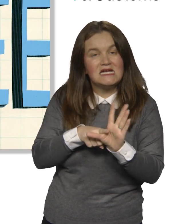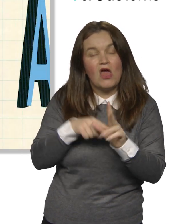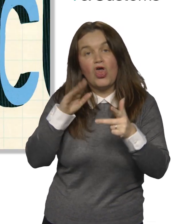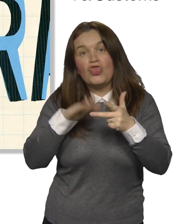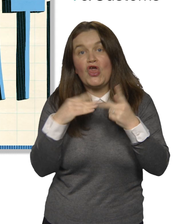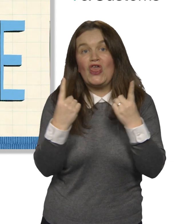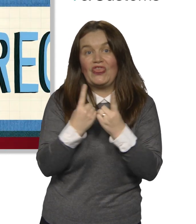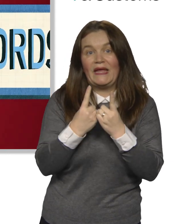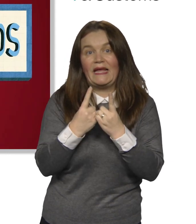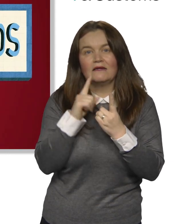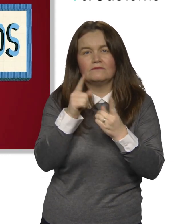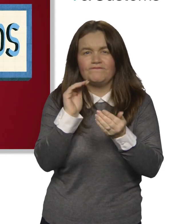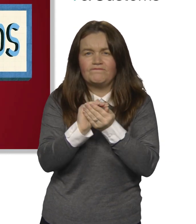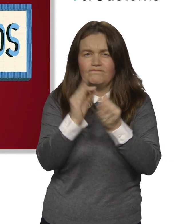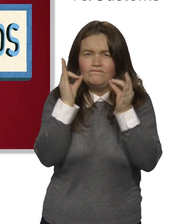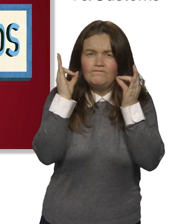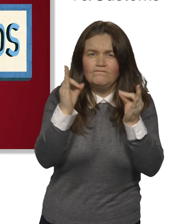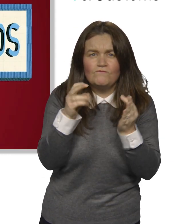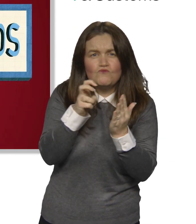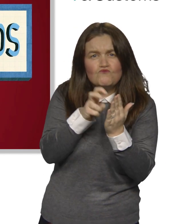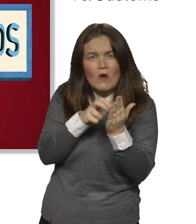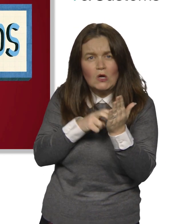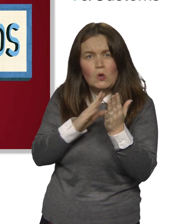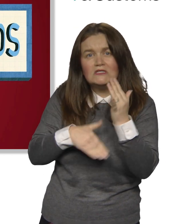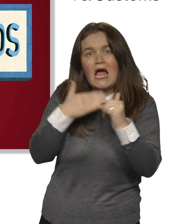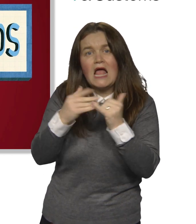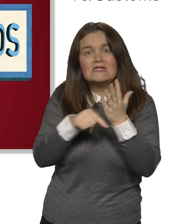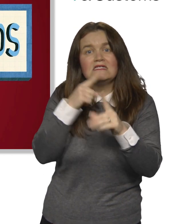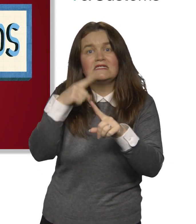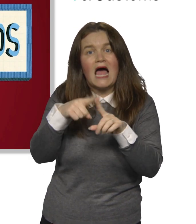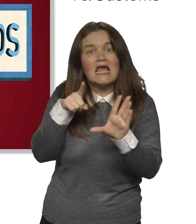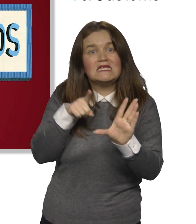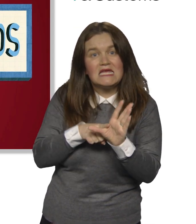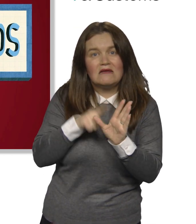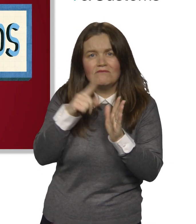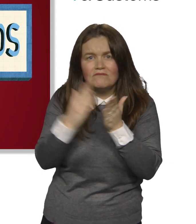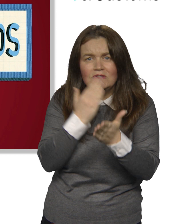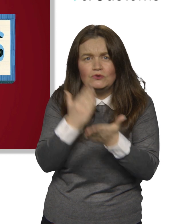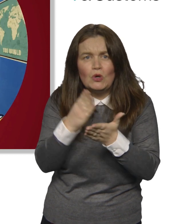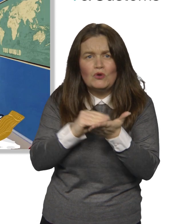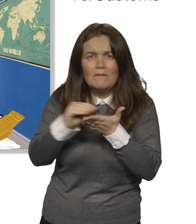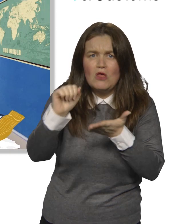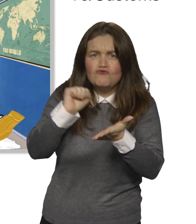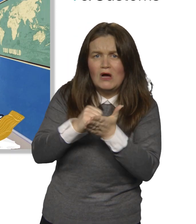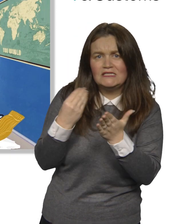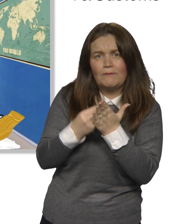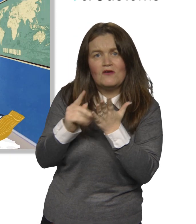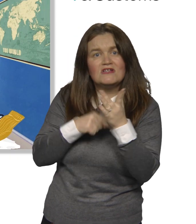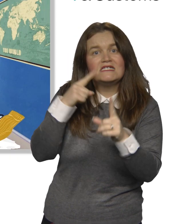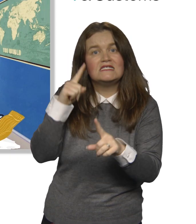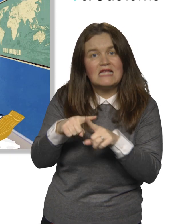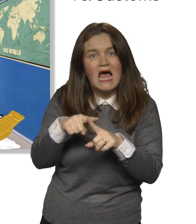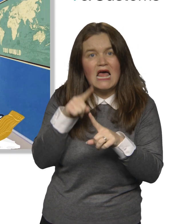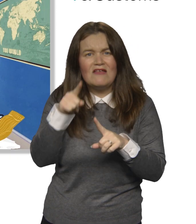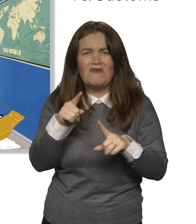keep accurate records so that at the end of the tax year, you can make sure you've paid the right amount of tax. Whether you're the messiest, most